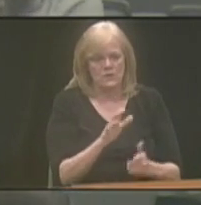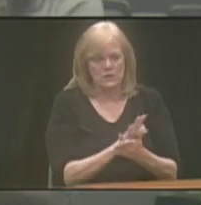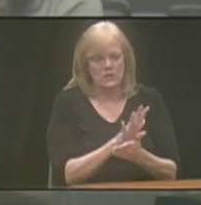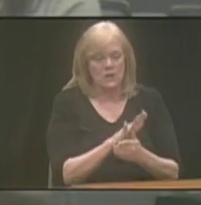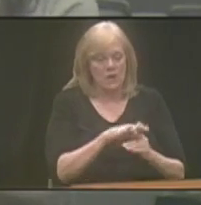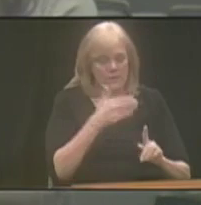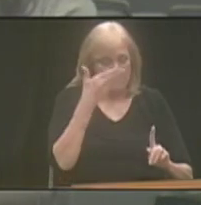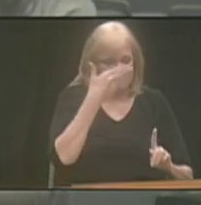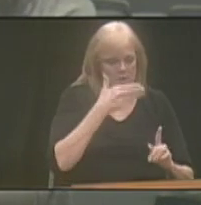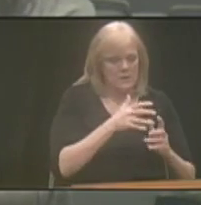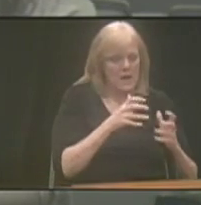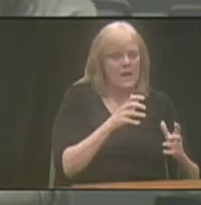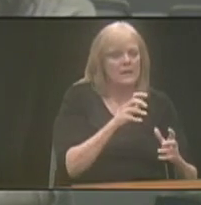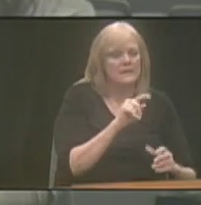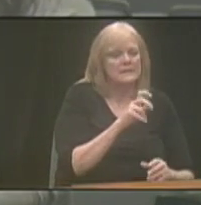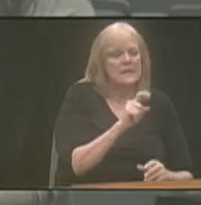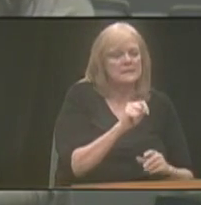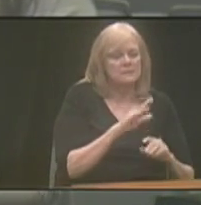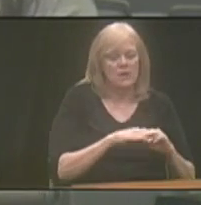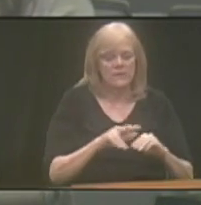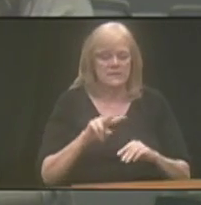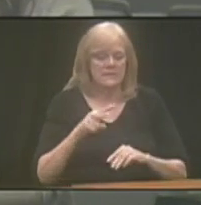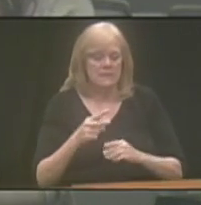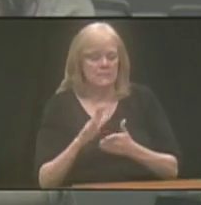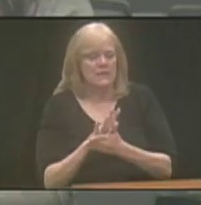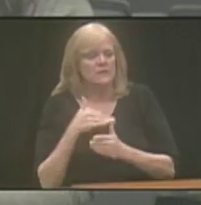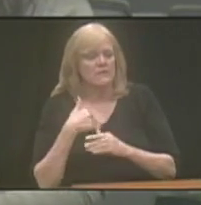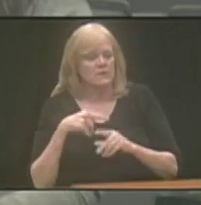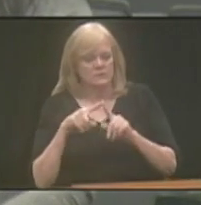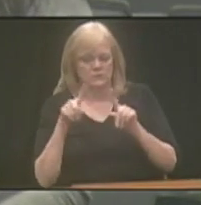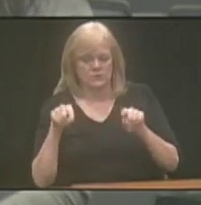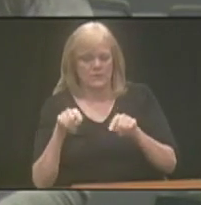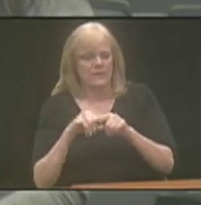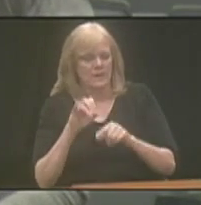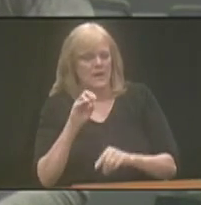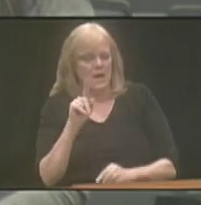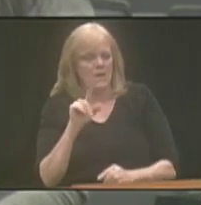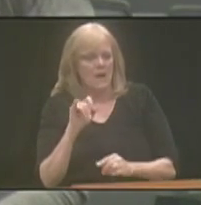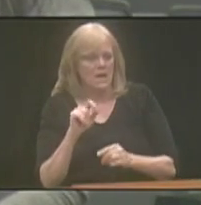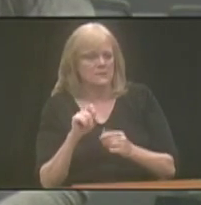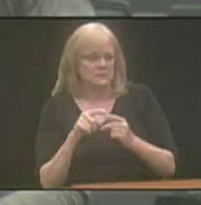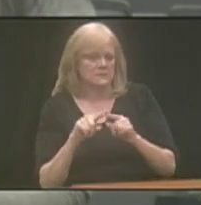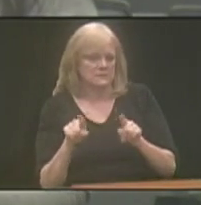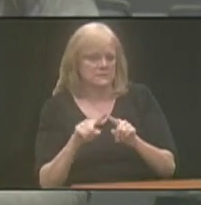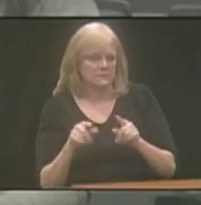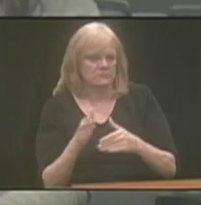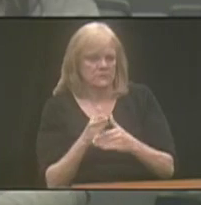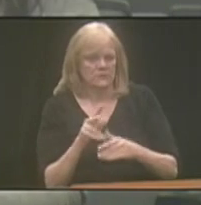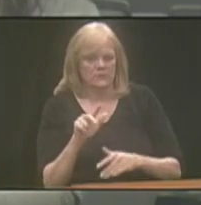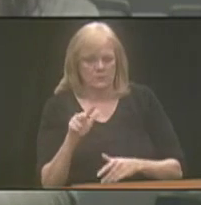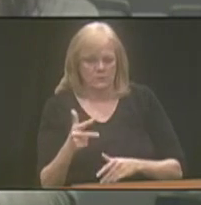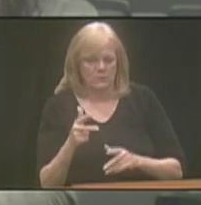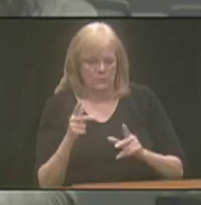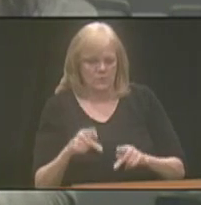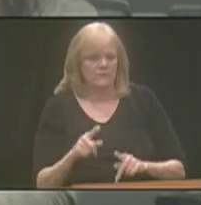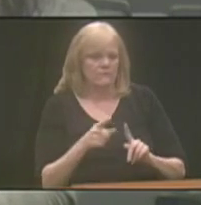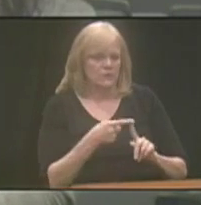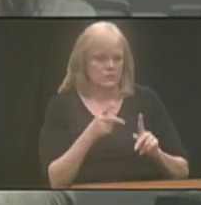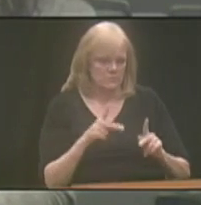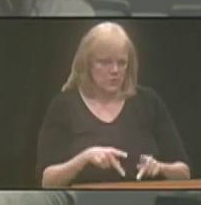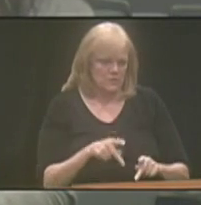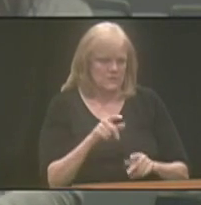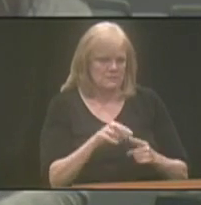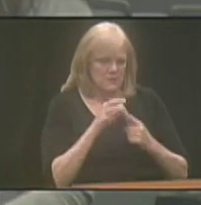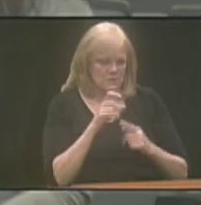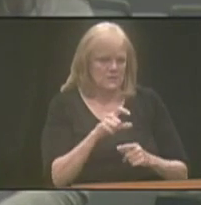on the front, there's a lot of text, but on the second page, it's a chart that outlines the differences between both the third person, a first person